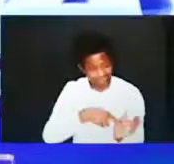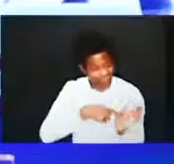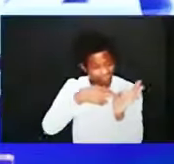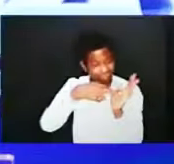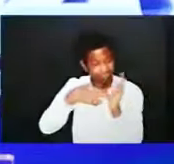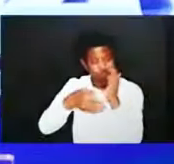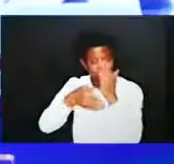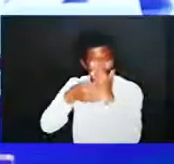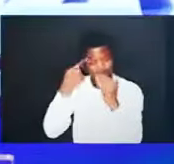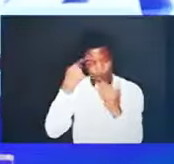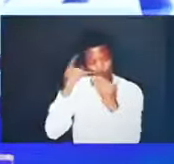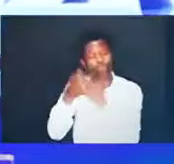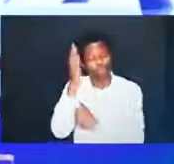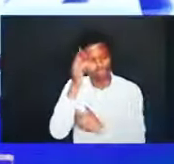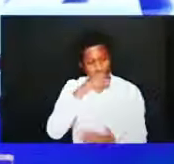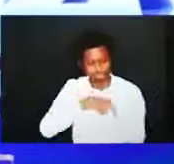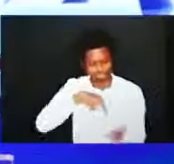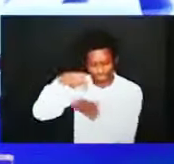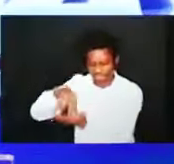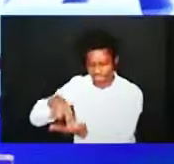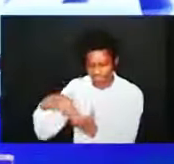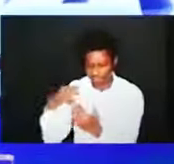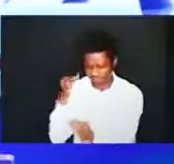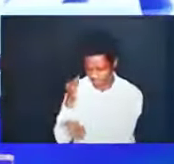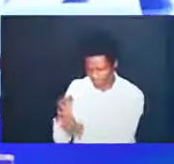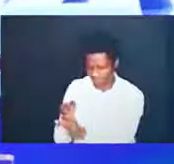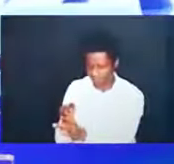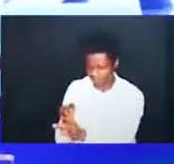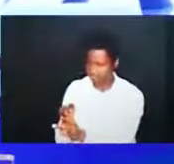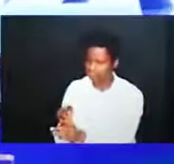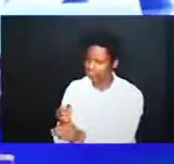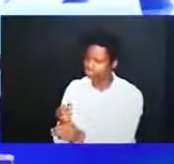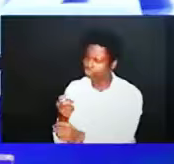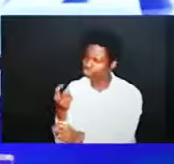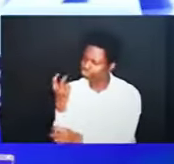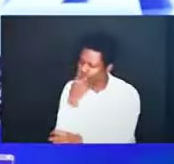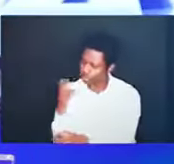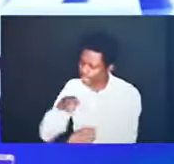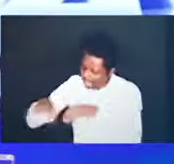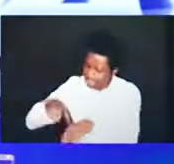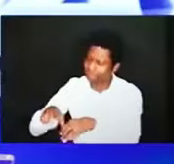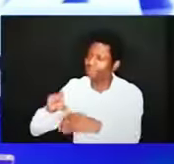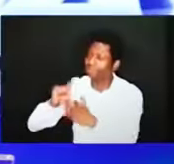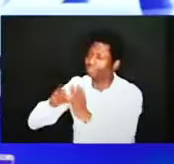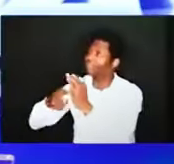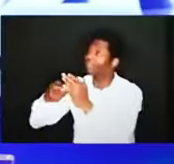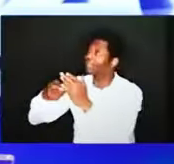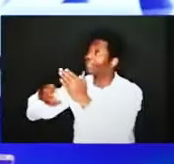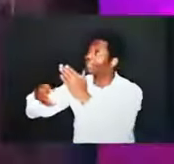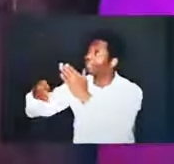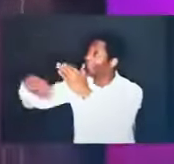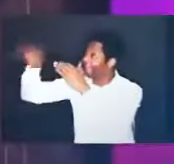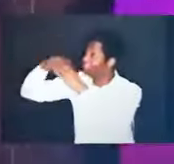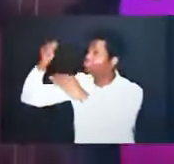stand there and by faith execute and let heaven know that you are a good representative